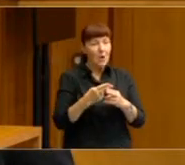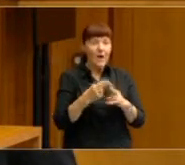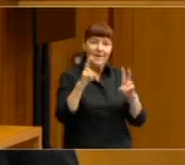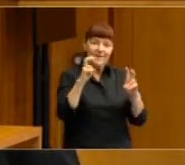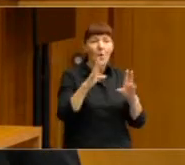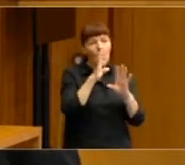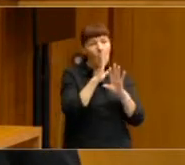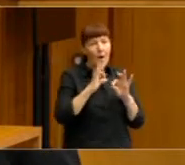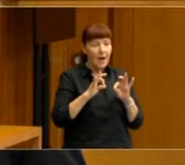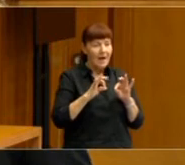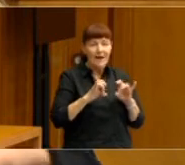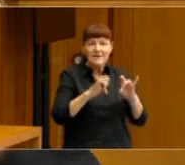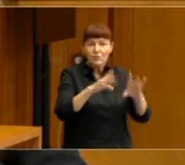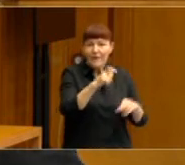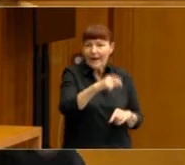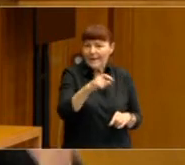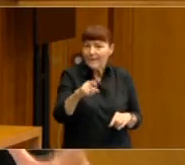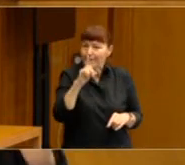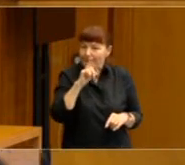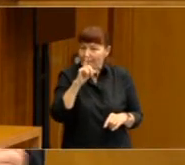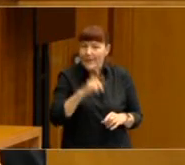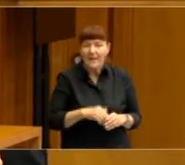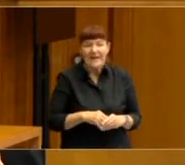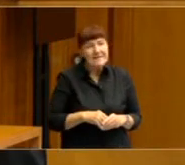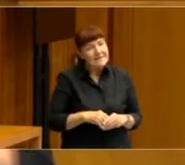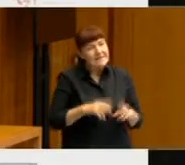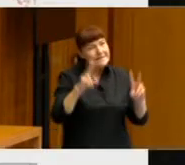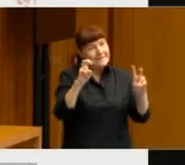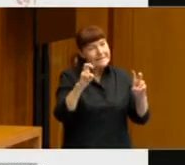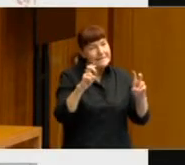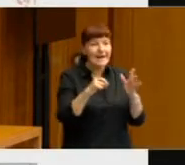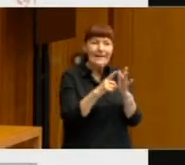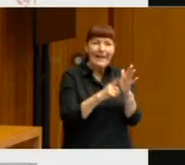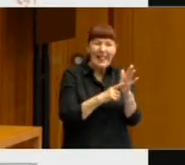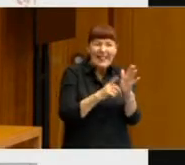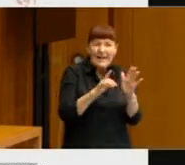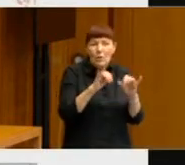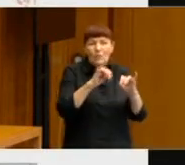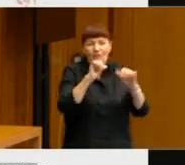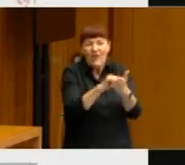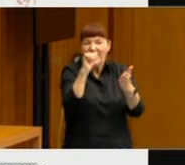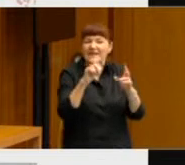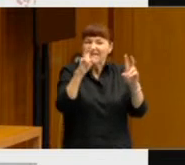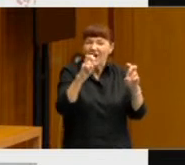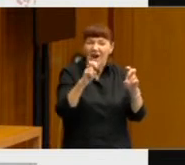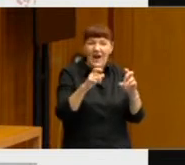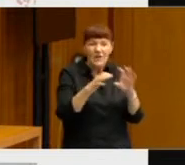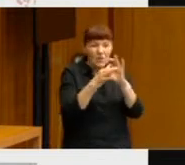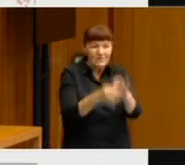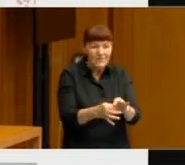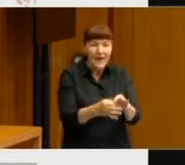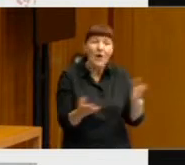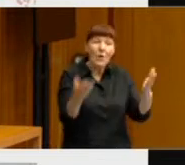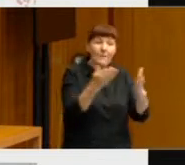Australians, which is a somewhat ill-defined term, which has been compared to John Howard's